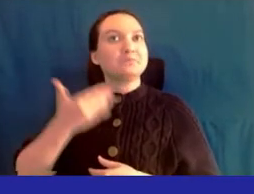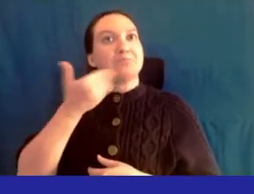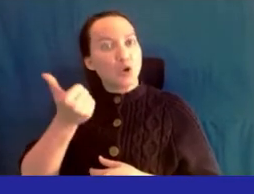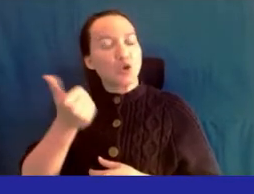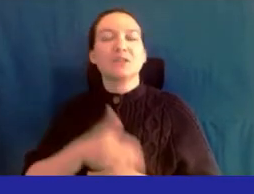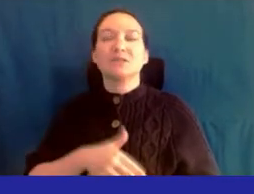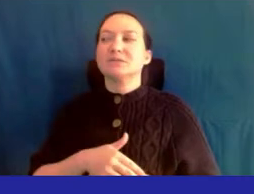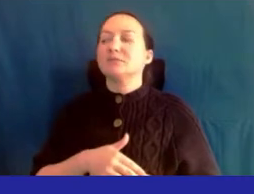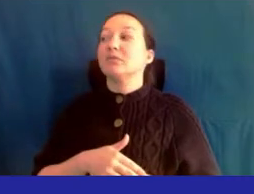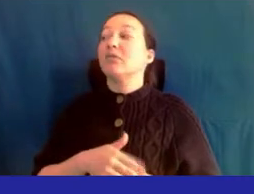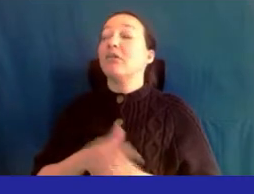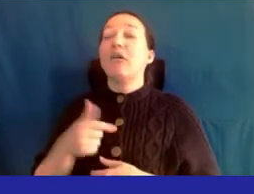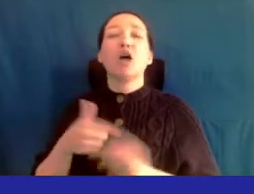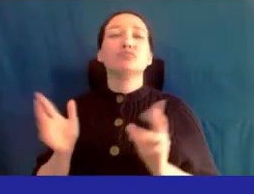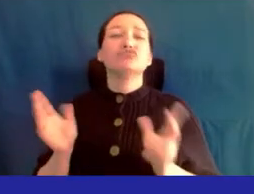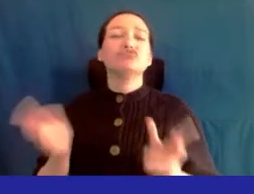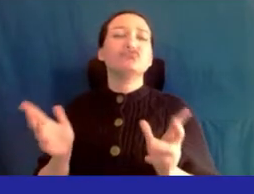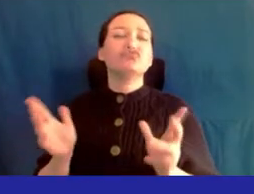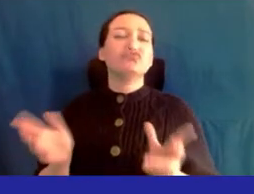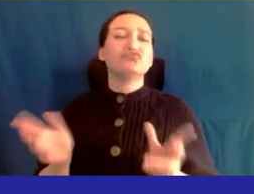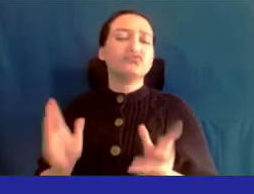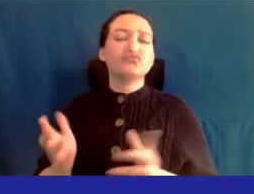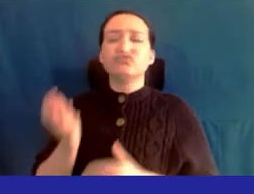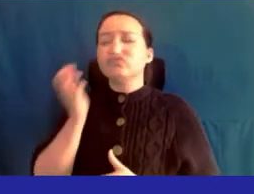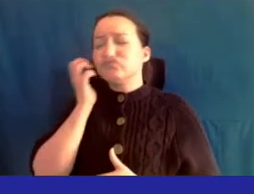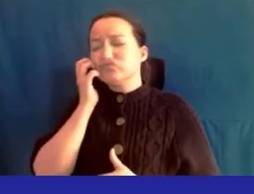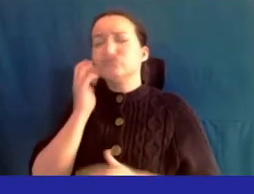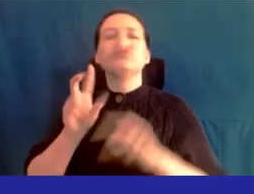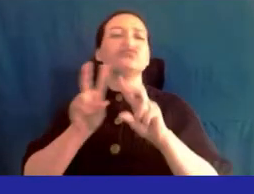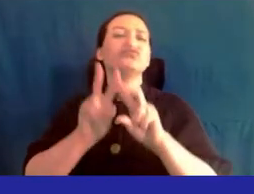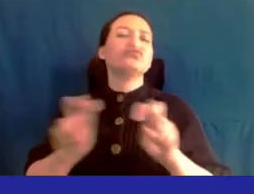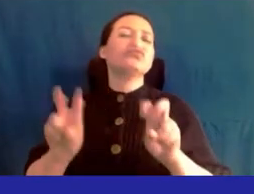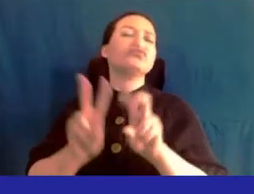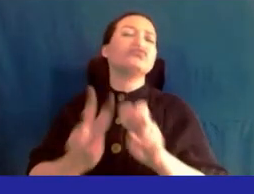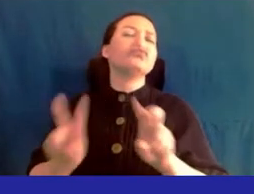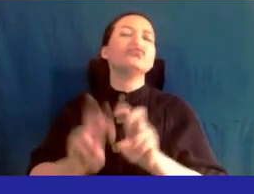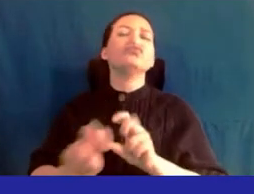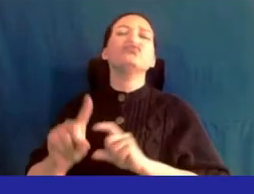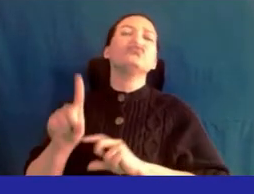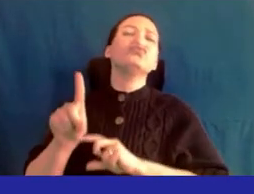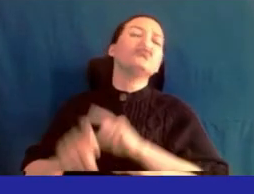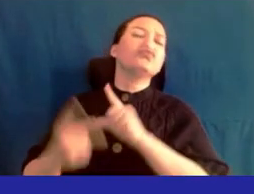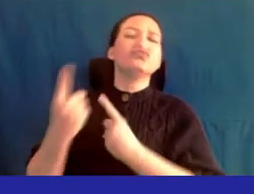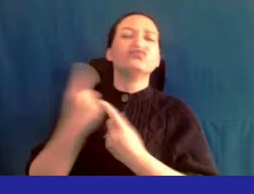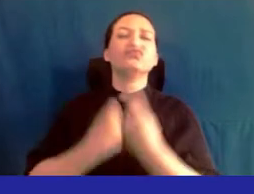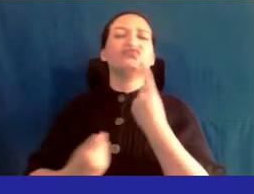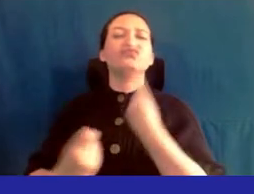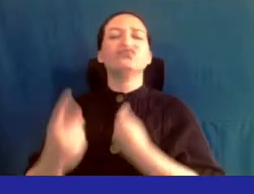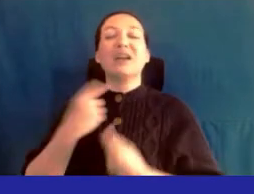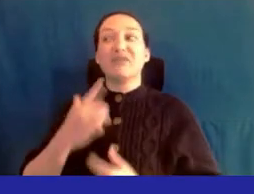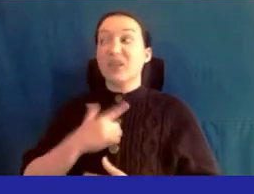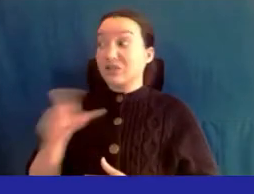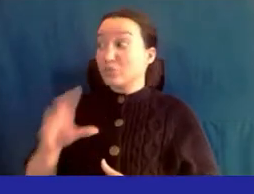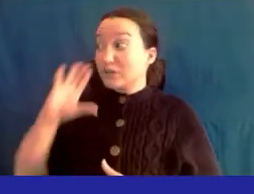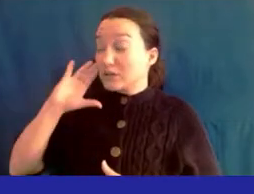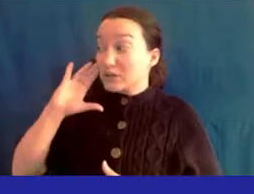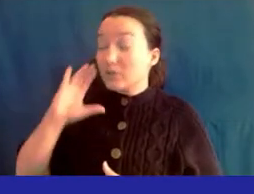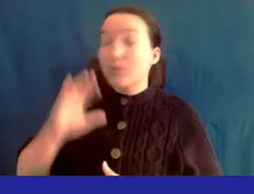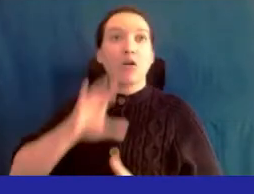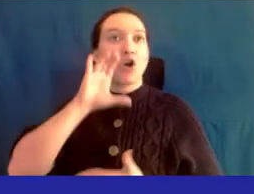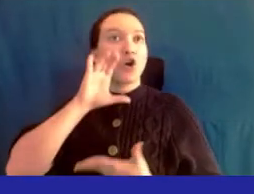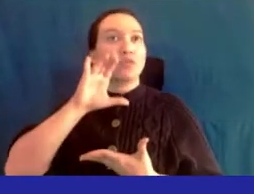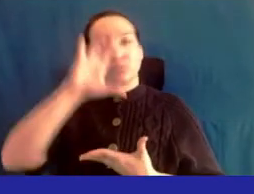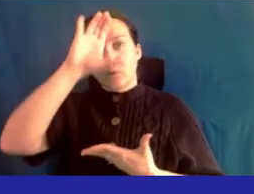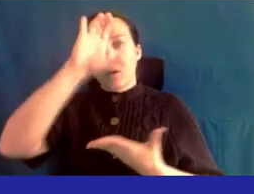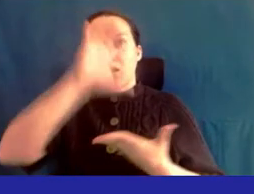So as I spoke with her, and she was assessing me and asking me questions that I felt someone was listening, and her husband was right